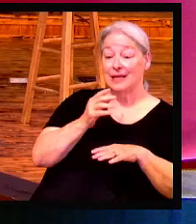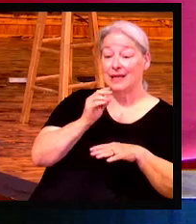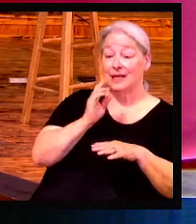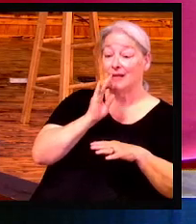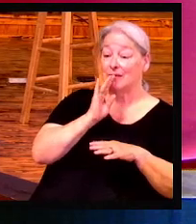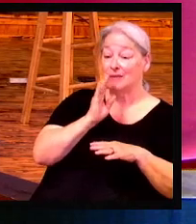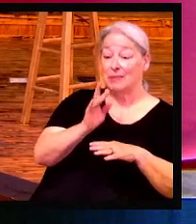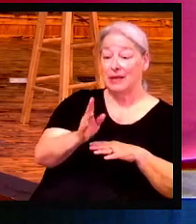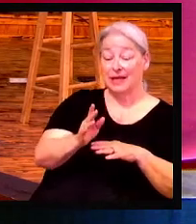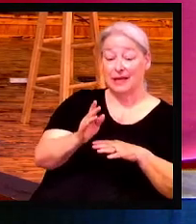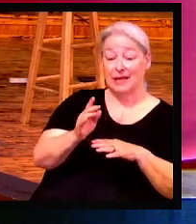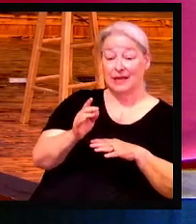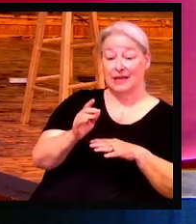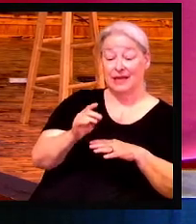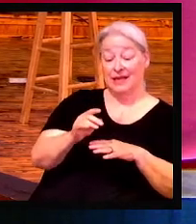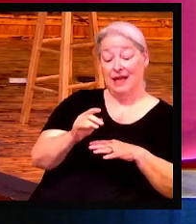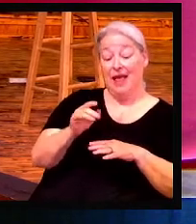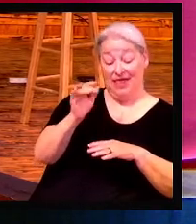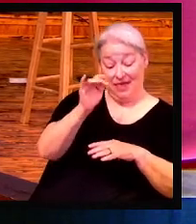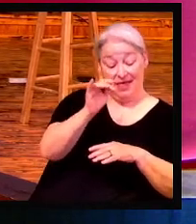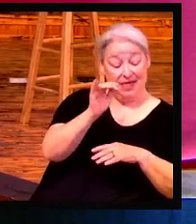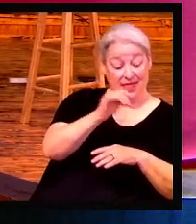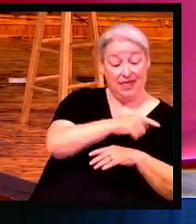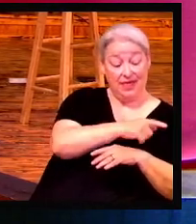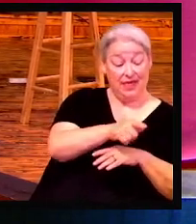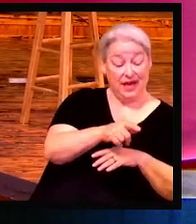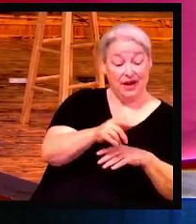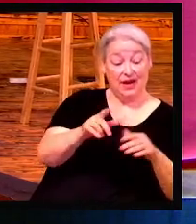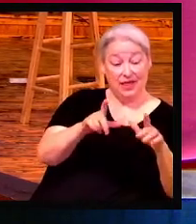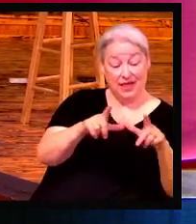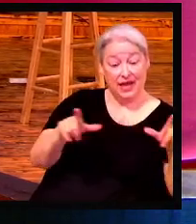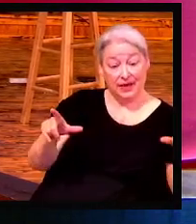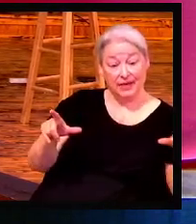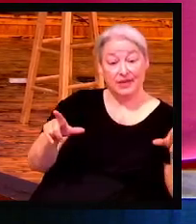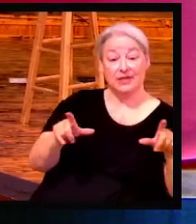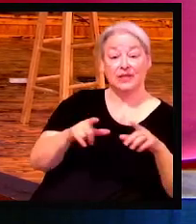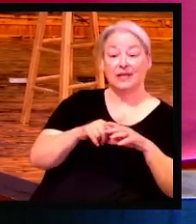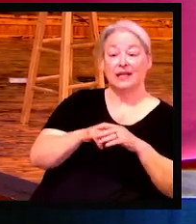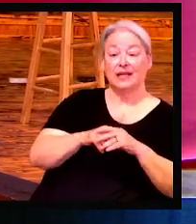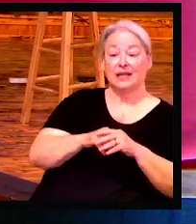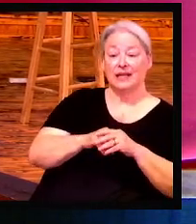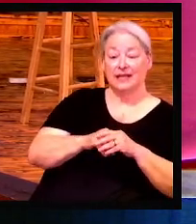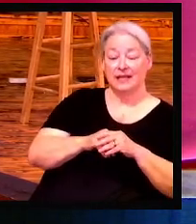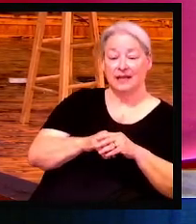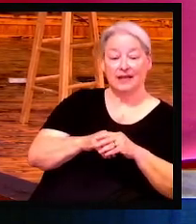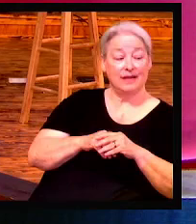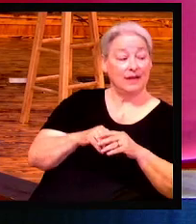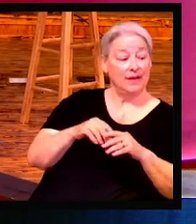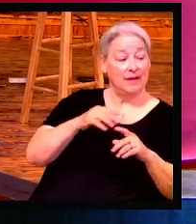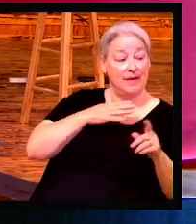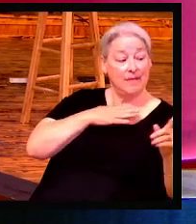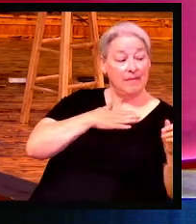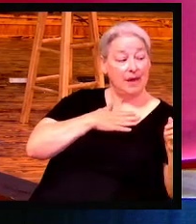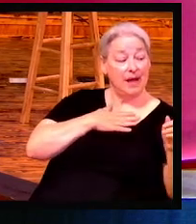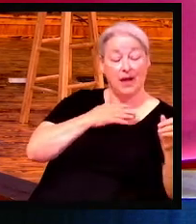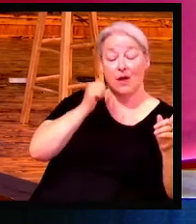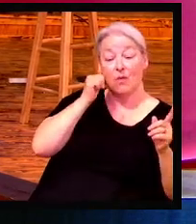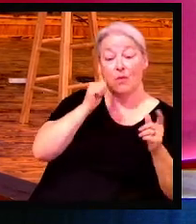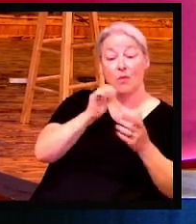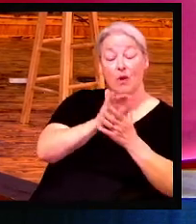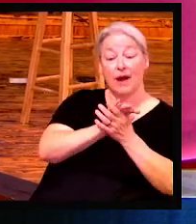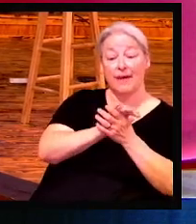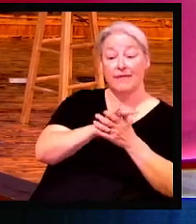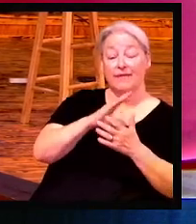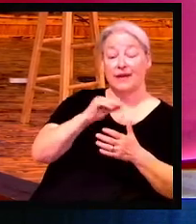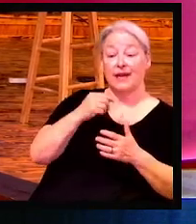think that speaks volumes. And so my wife and I got to go to D.C. one year. It was for her work. And I just got to go with